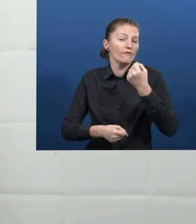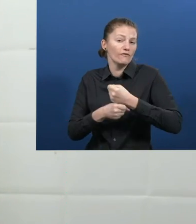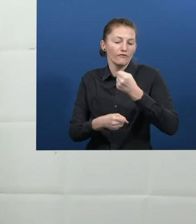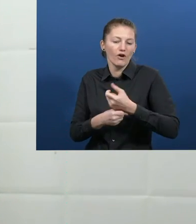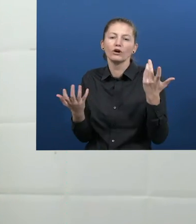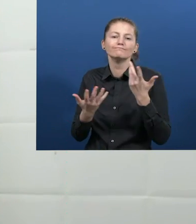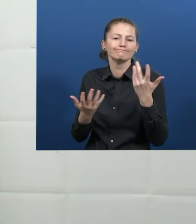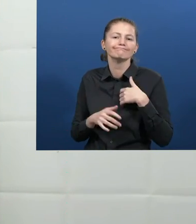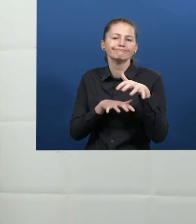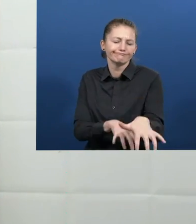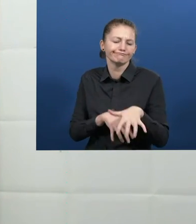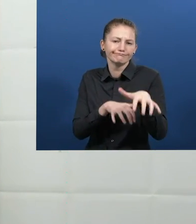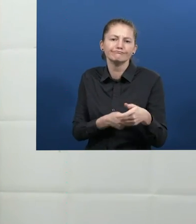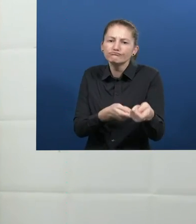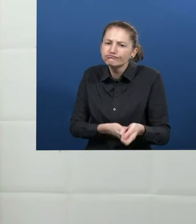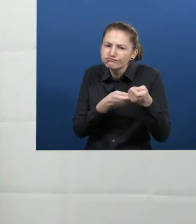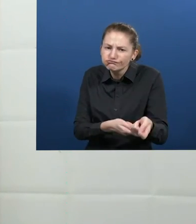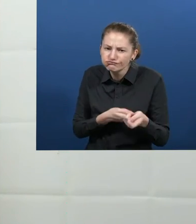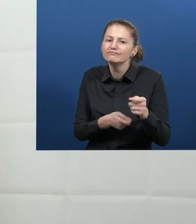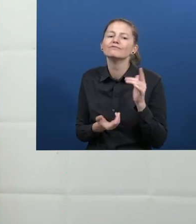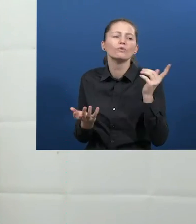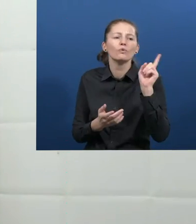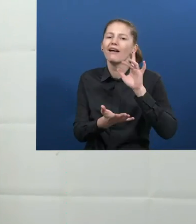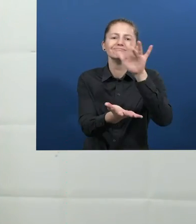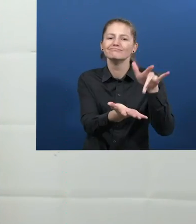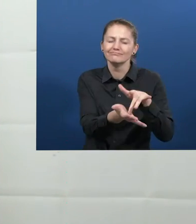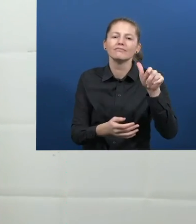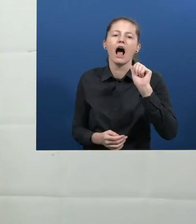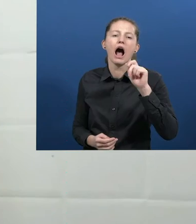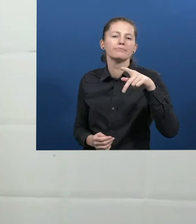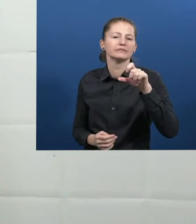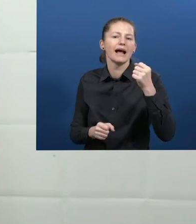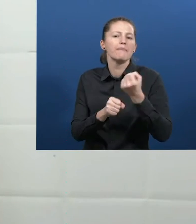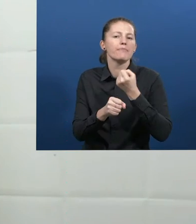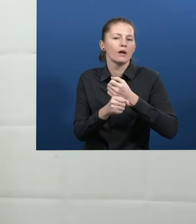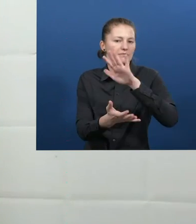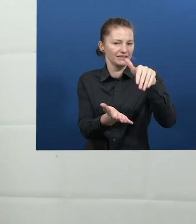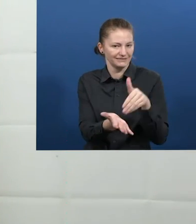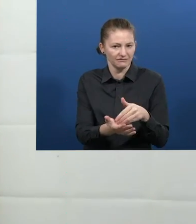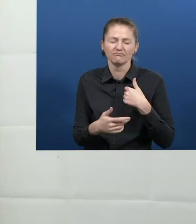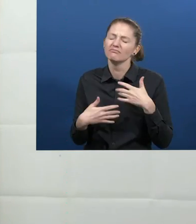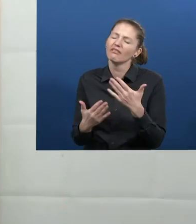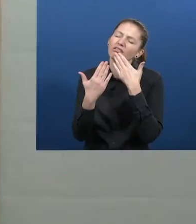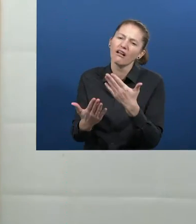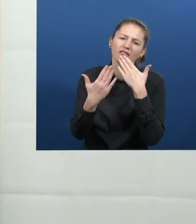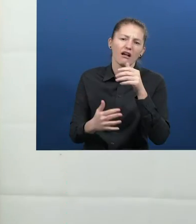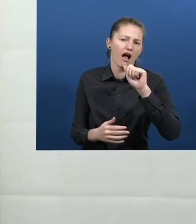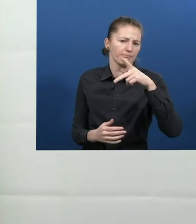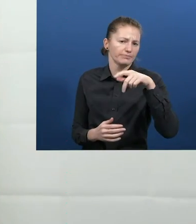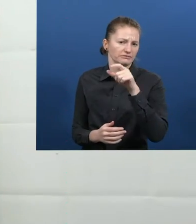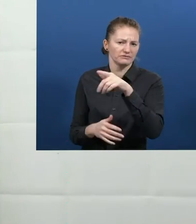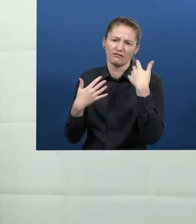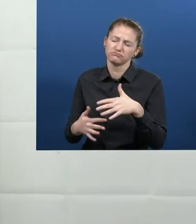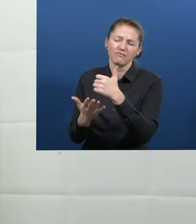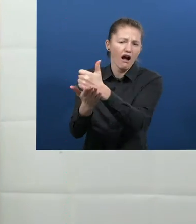am very grateful to the Apsa corporation, and Fernando, etc., etc., etc., because they helped